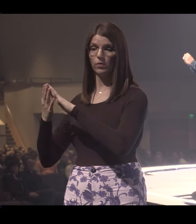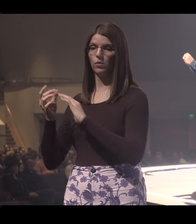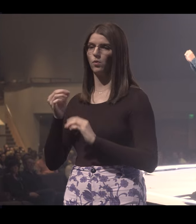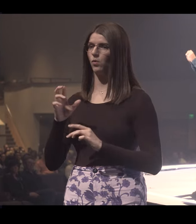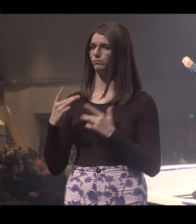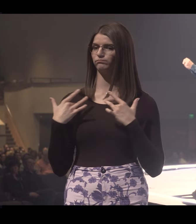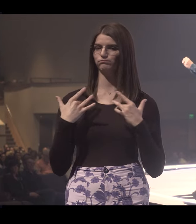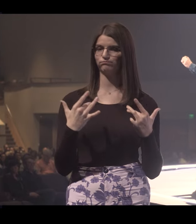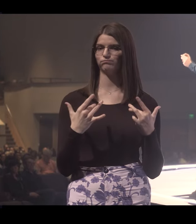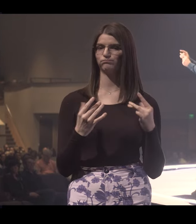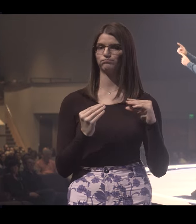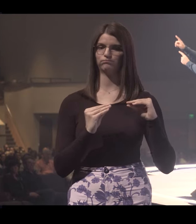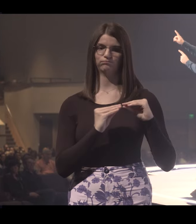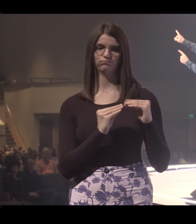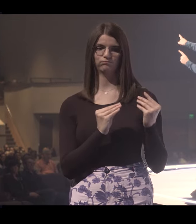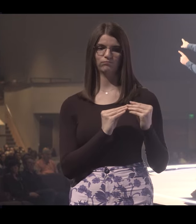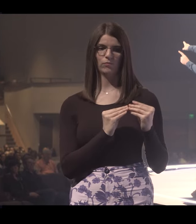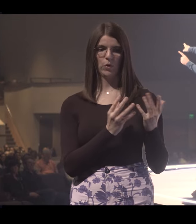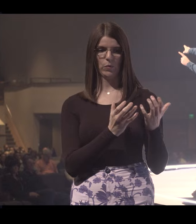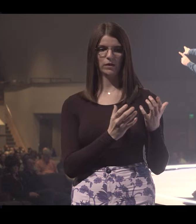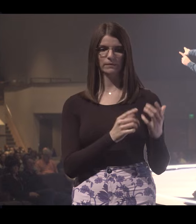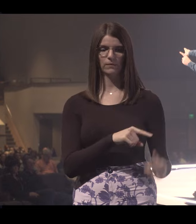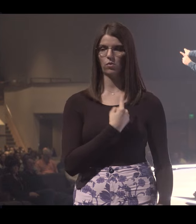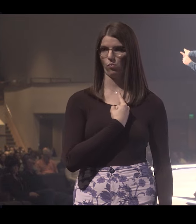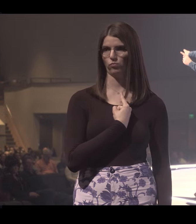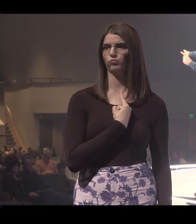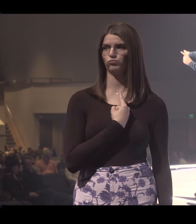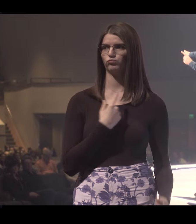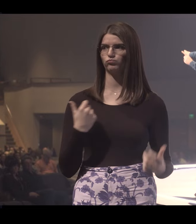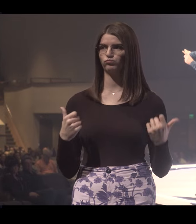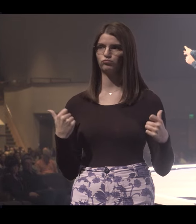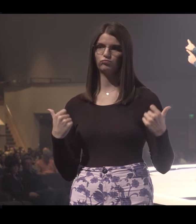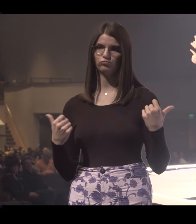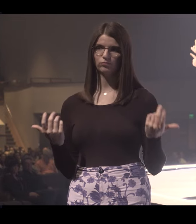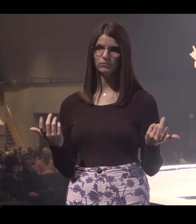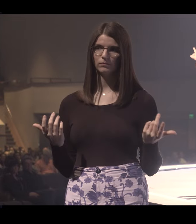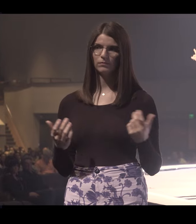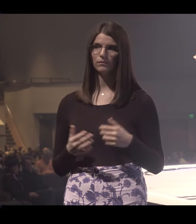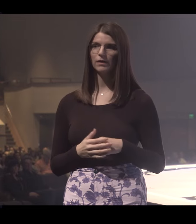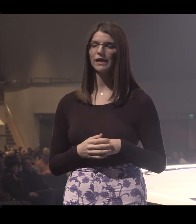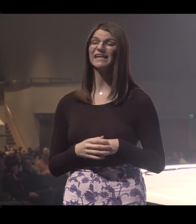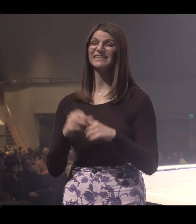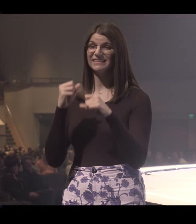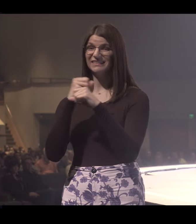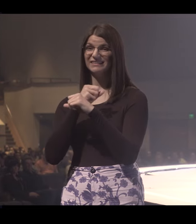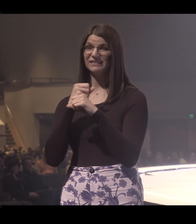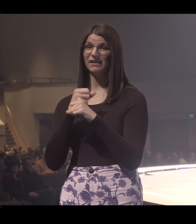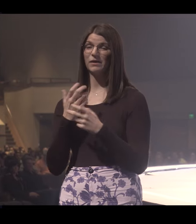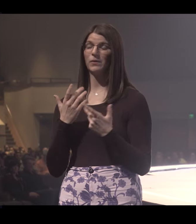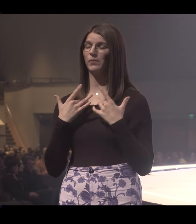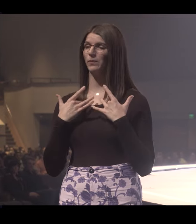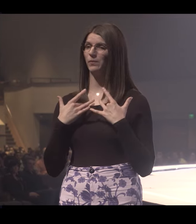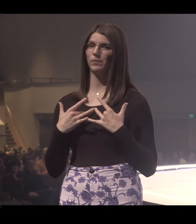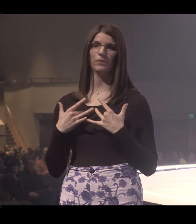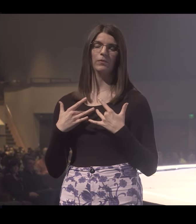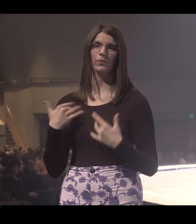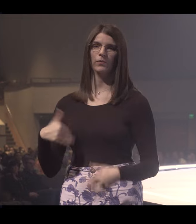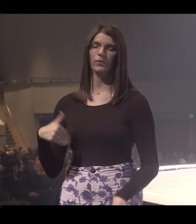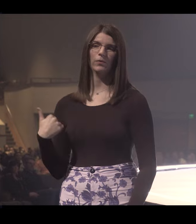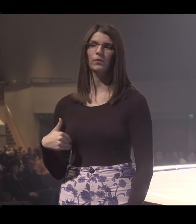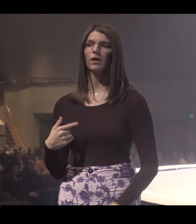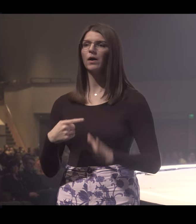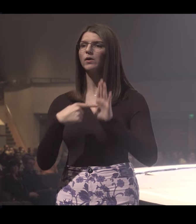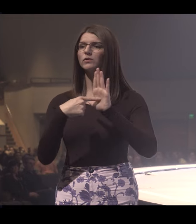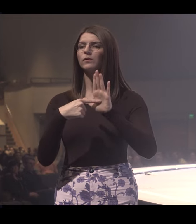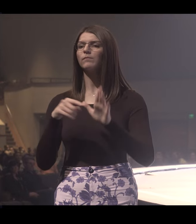Or are we gravitating more towards wanting to be alone? The stats on this are devastating to me.